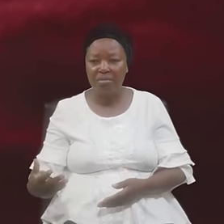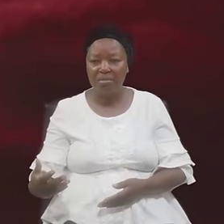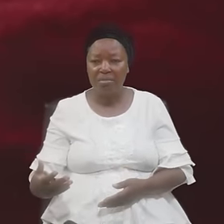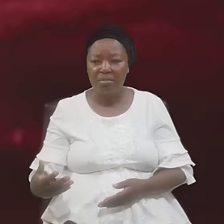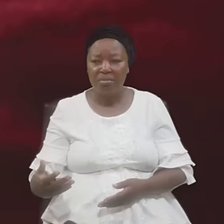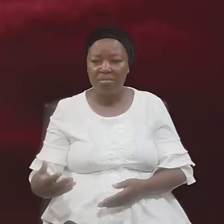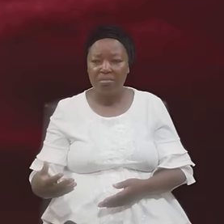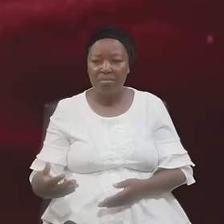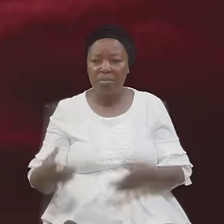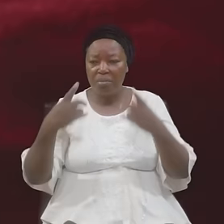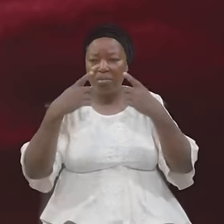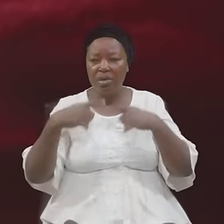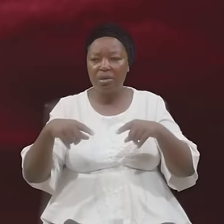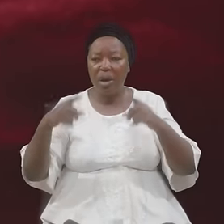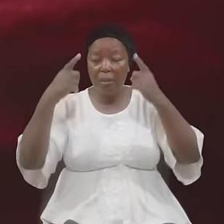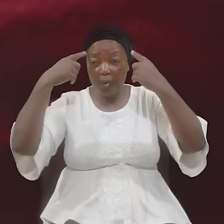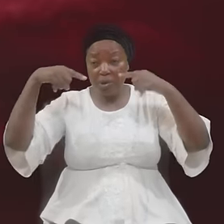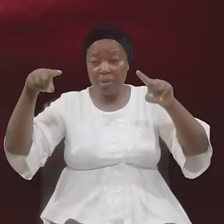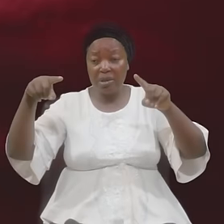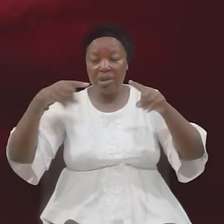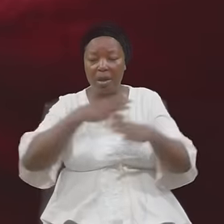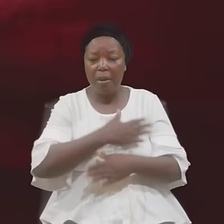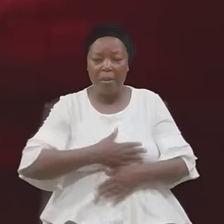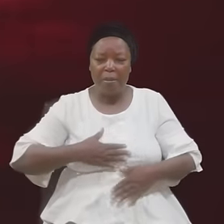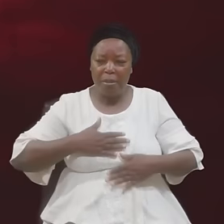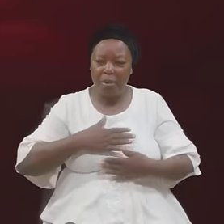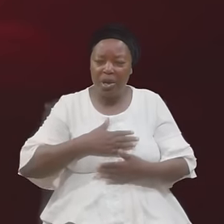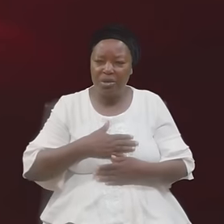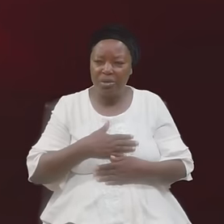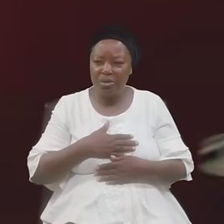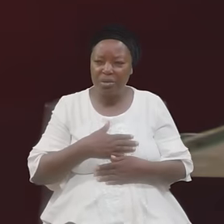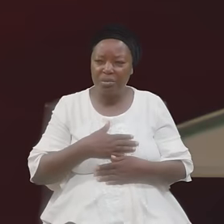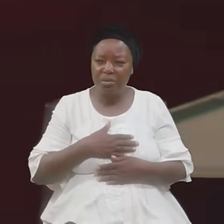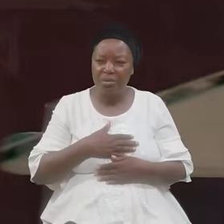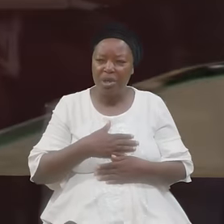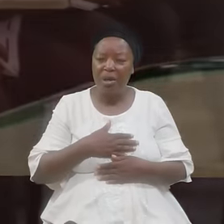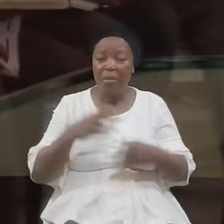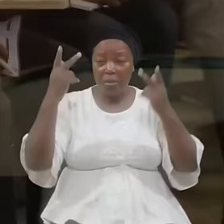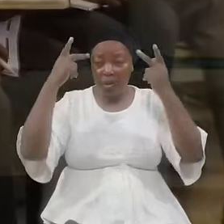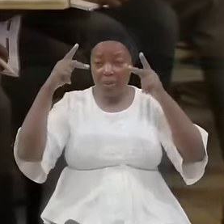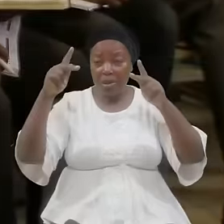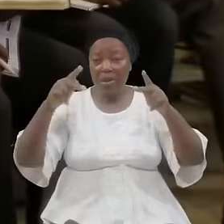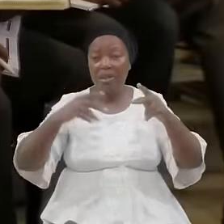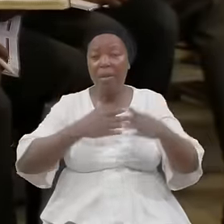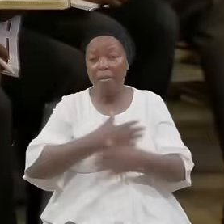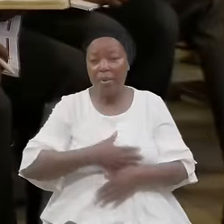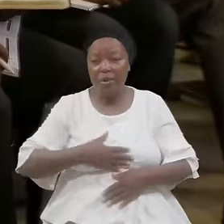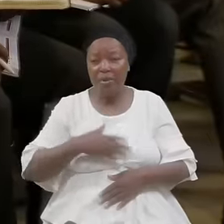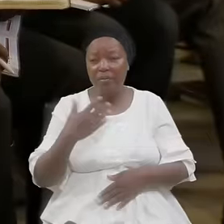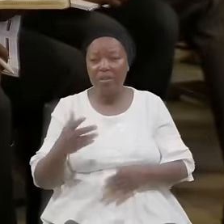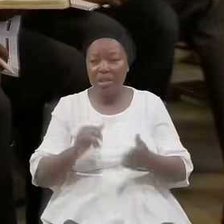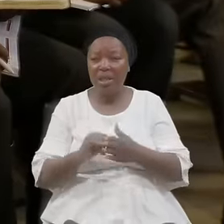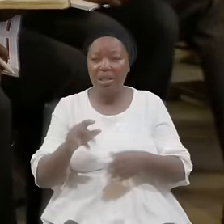Prosperity Pleasure The Things They Give You You Are Not A To